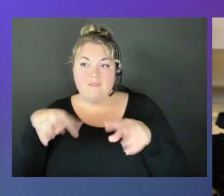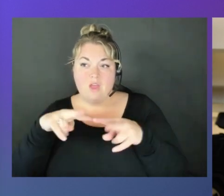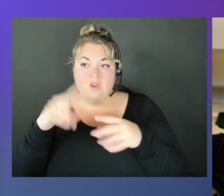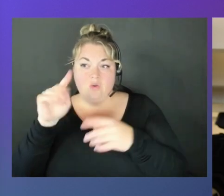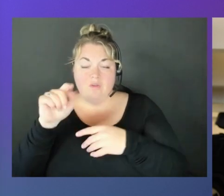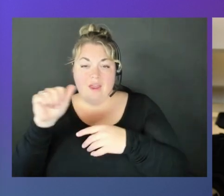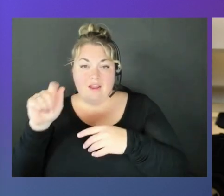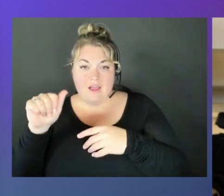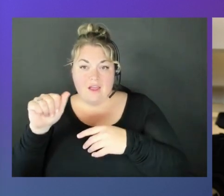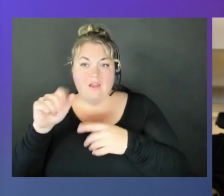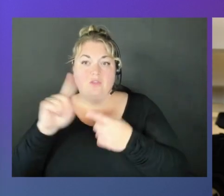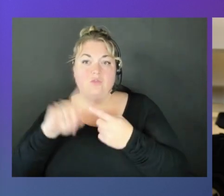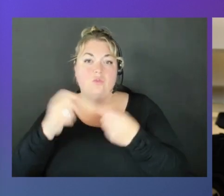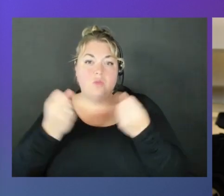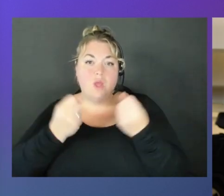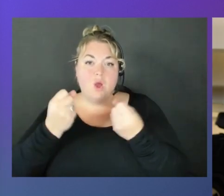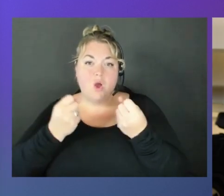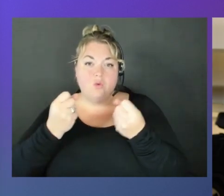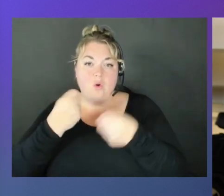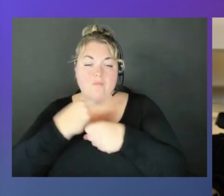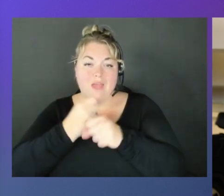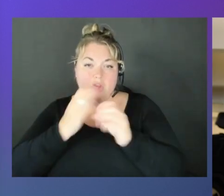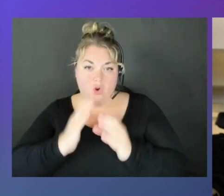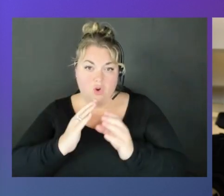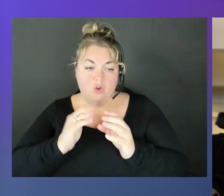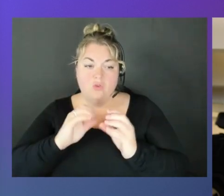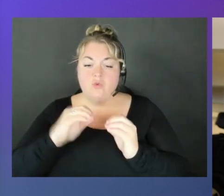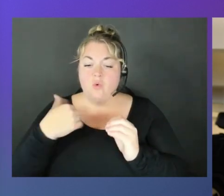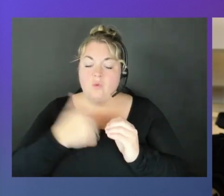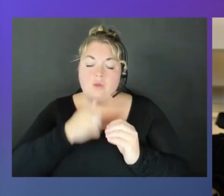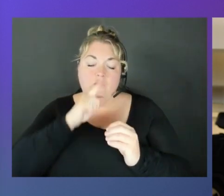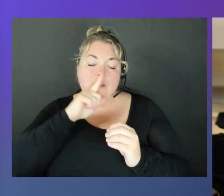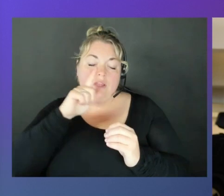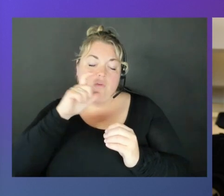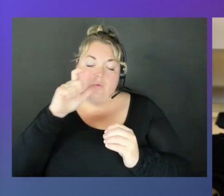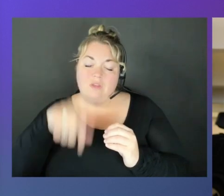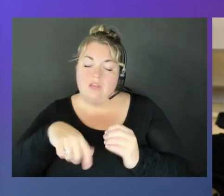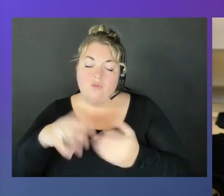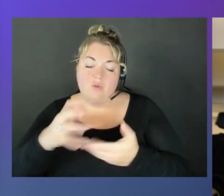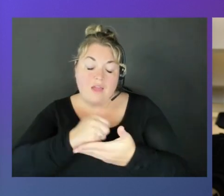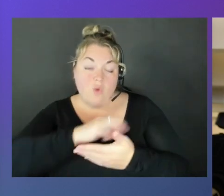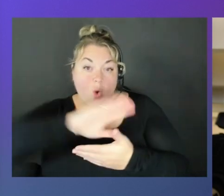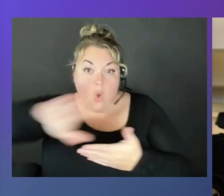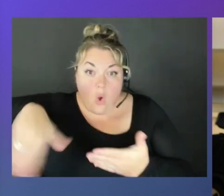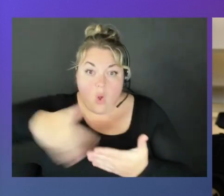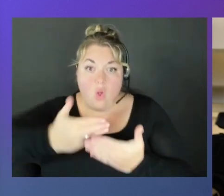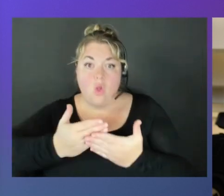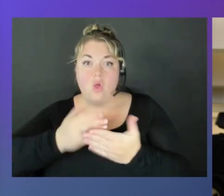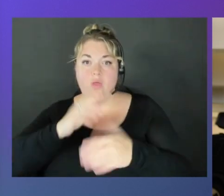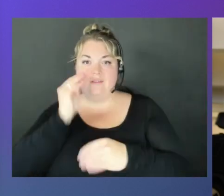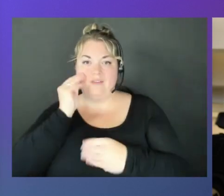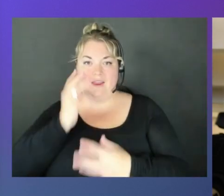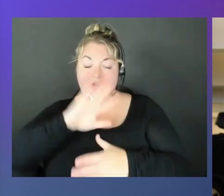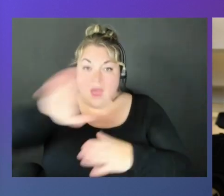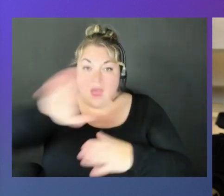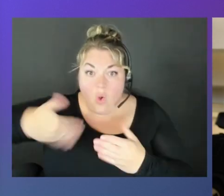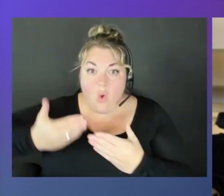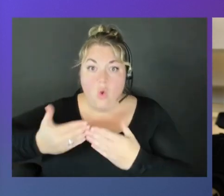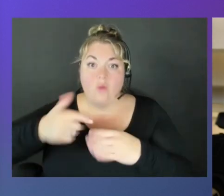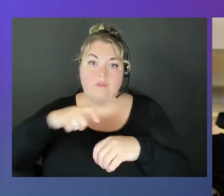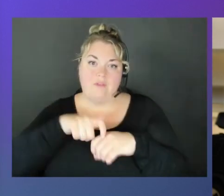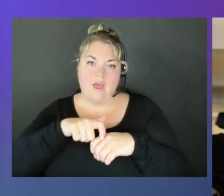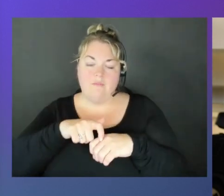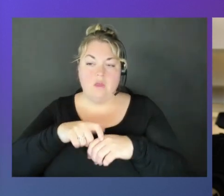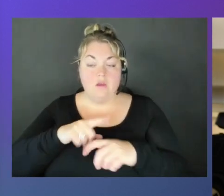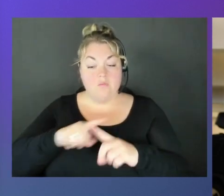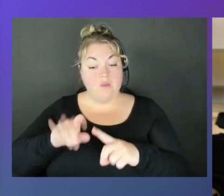the automaker. So you don't really need to collect all the data at all the time. So by using the FleetWise